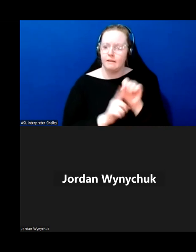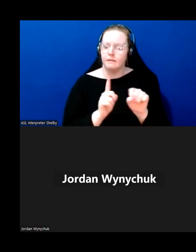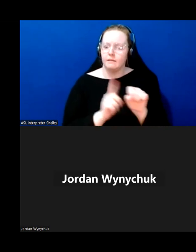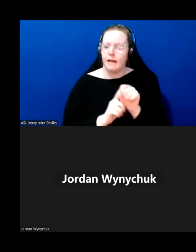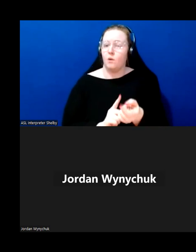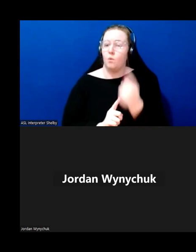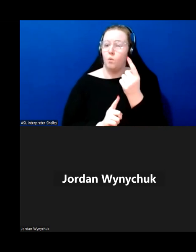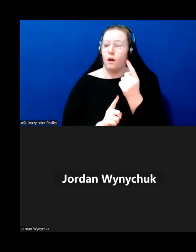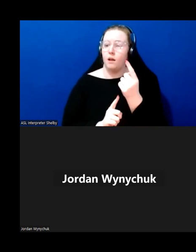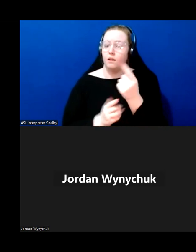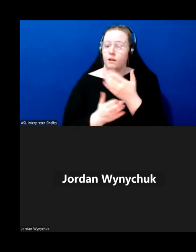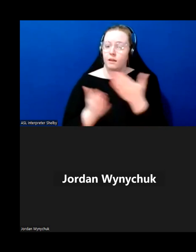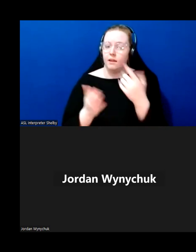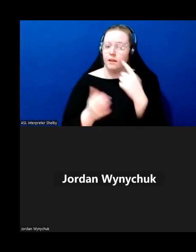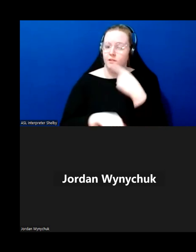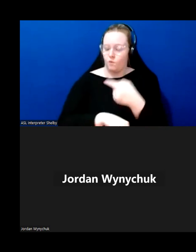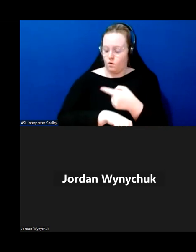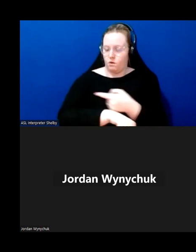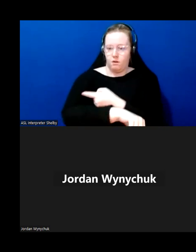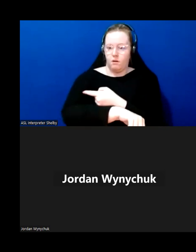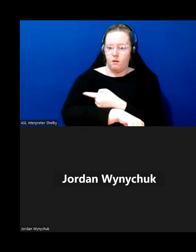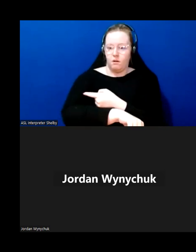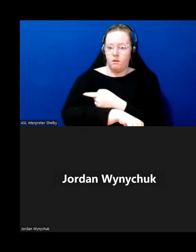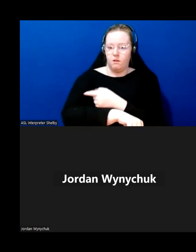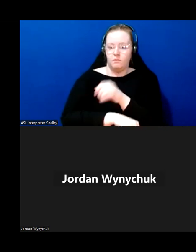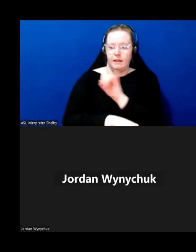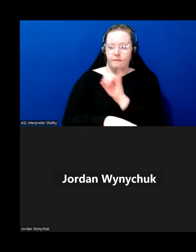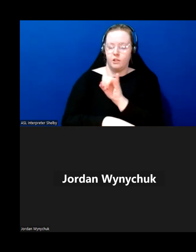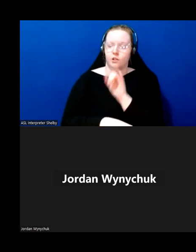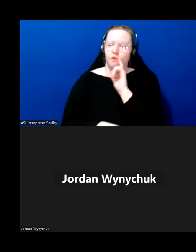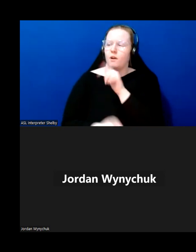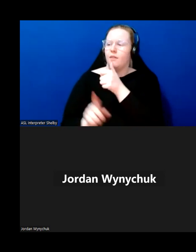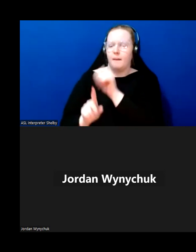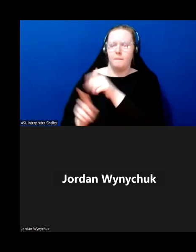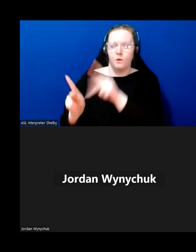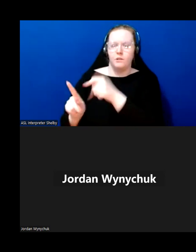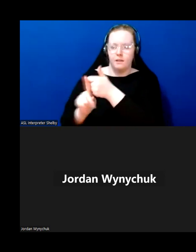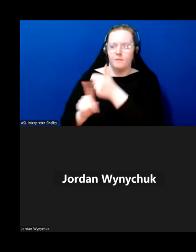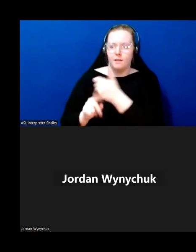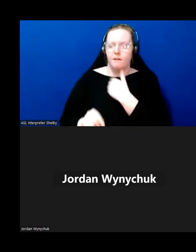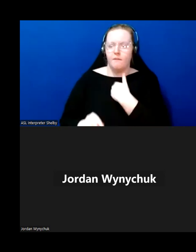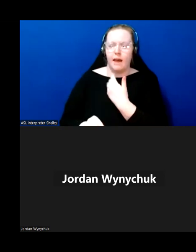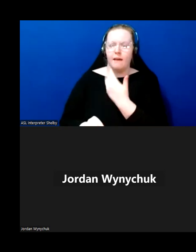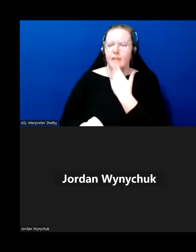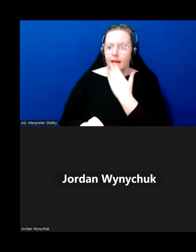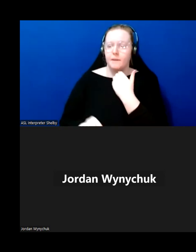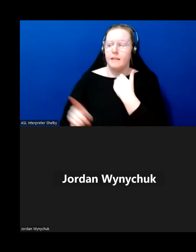indications for our iv antibiotic was for uh diabetic foot infections uh you start to lose